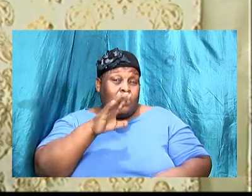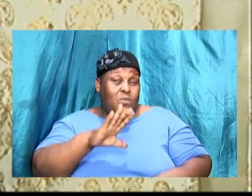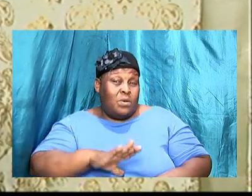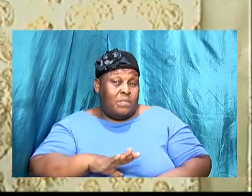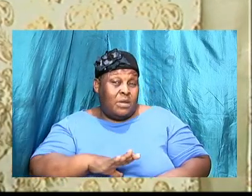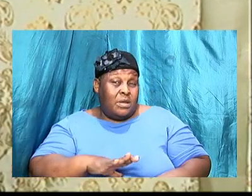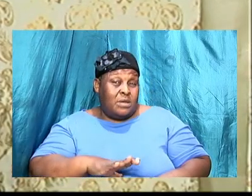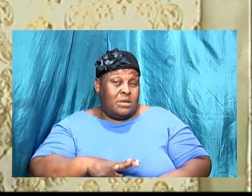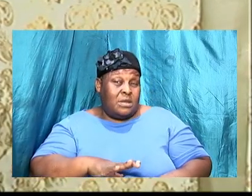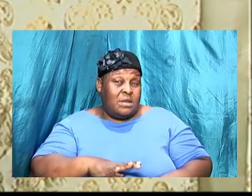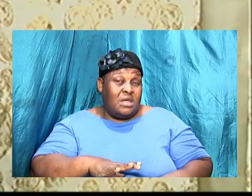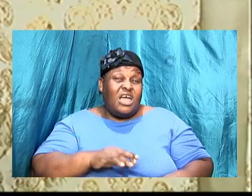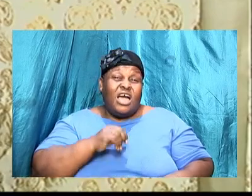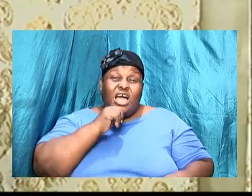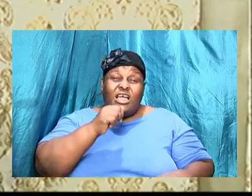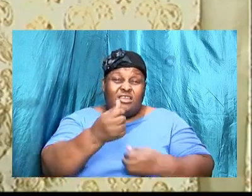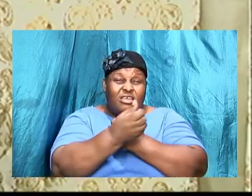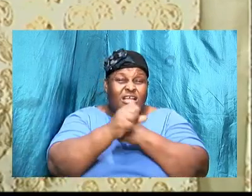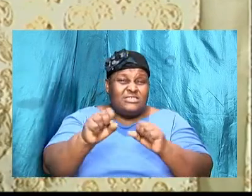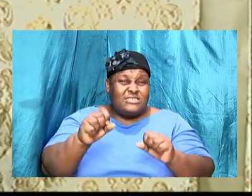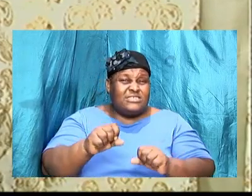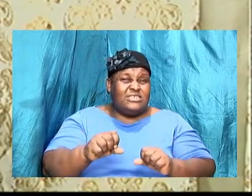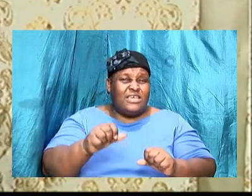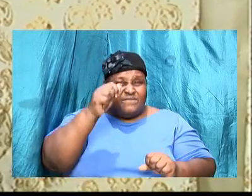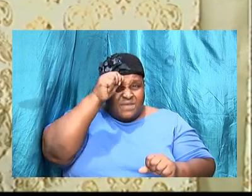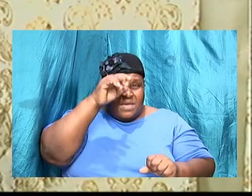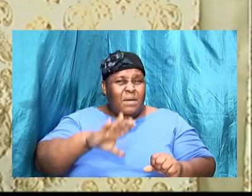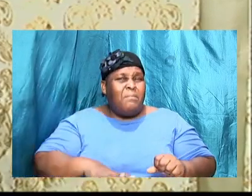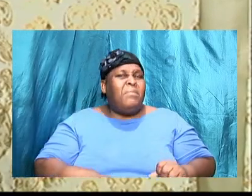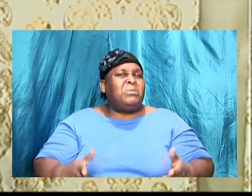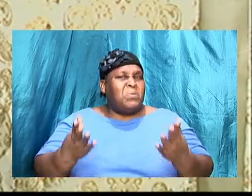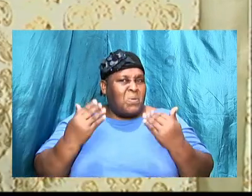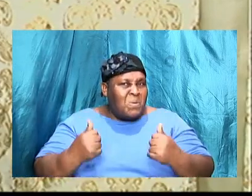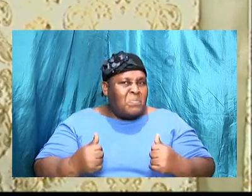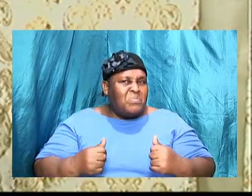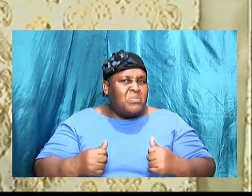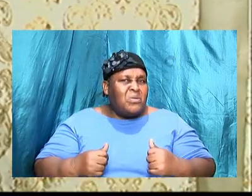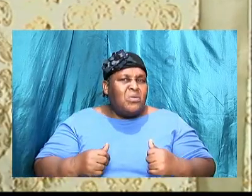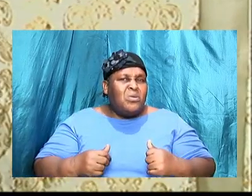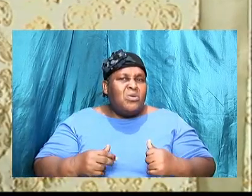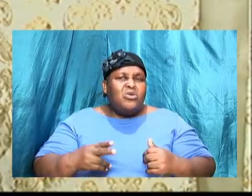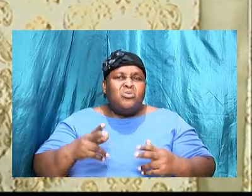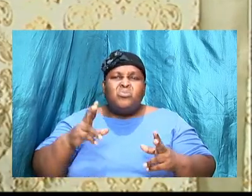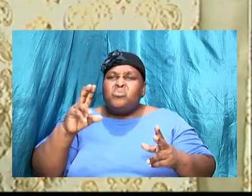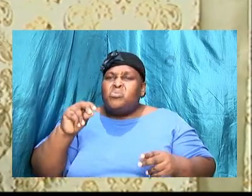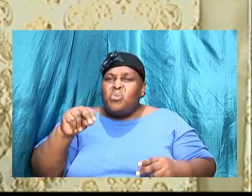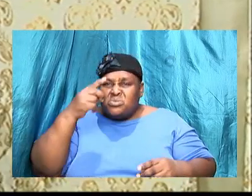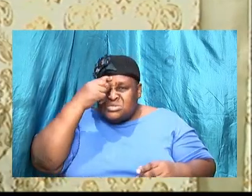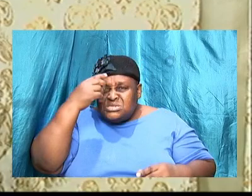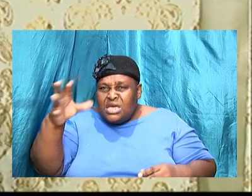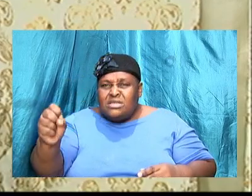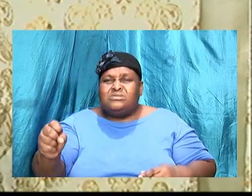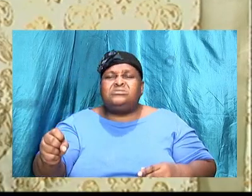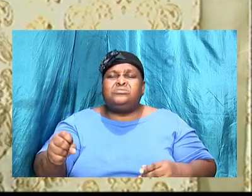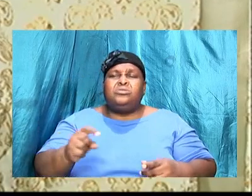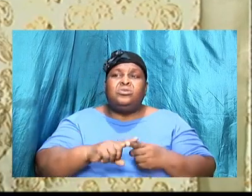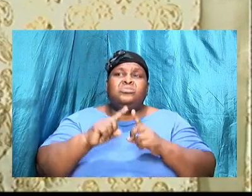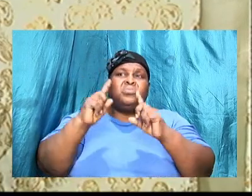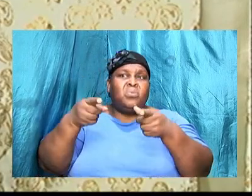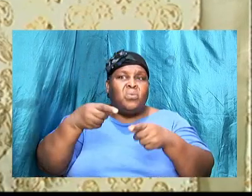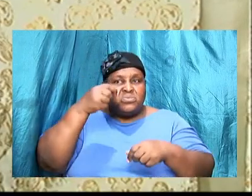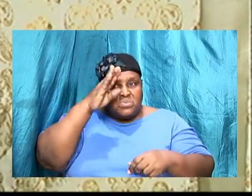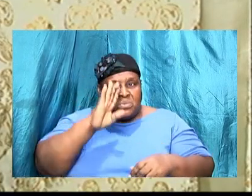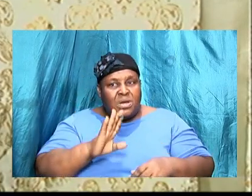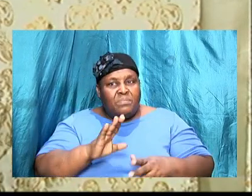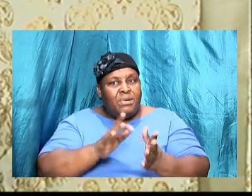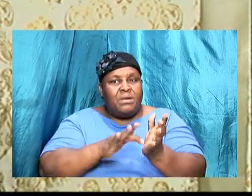an unsaved man approach you, it don't even make sense. You go to God and ask God, say, God, what is your will? Because the Bible don't tell us